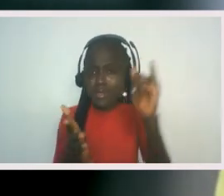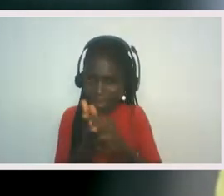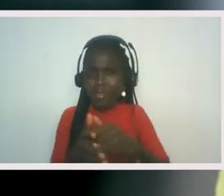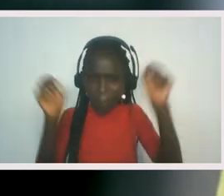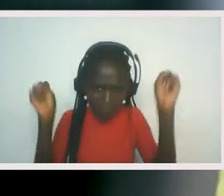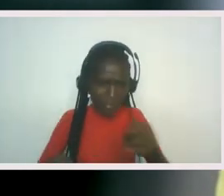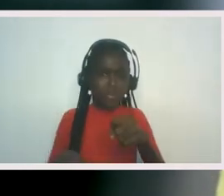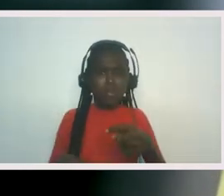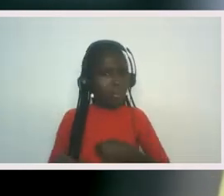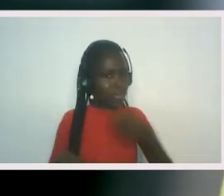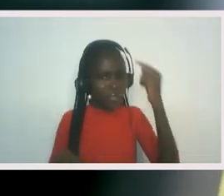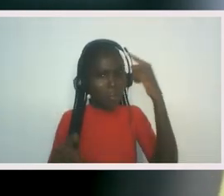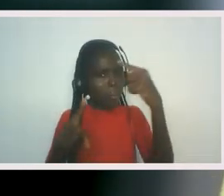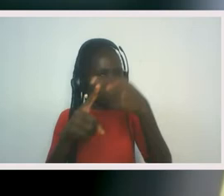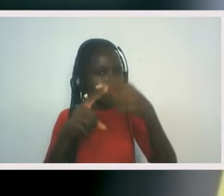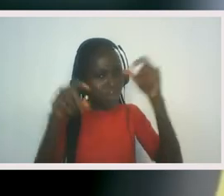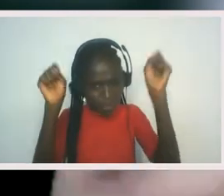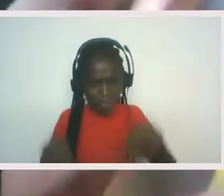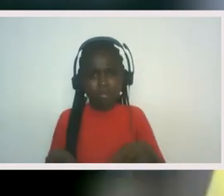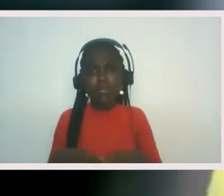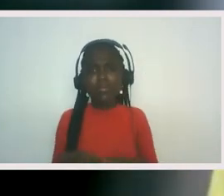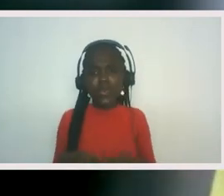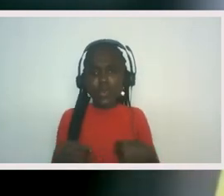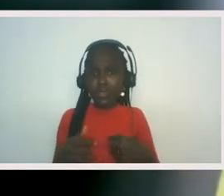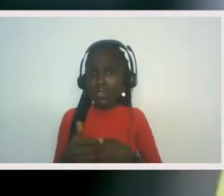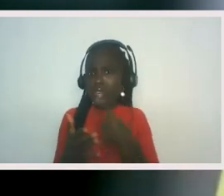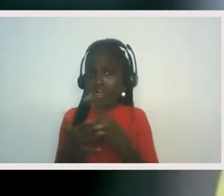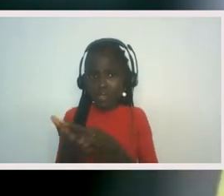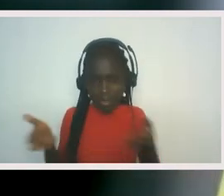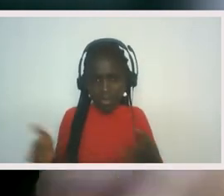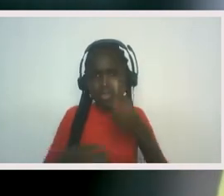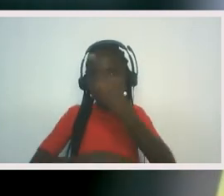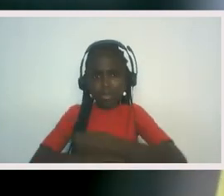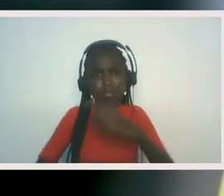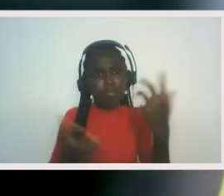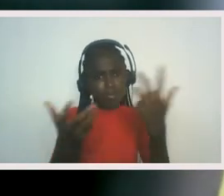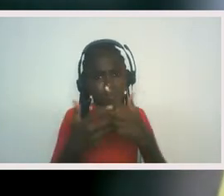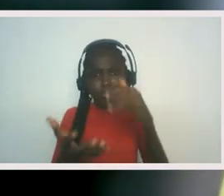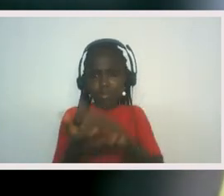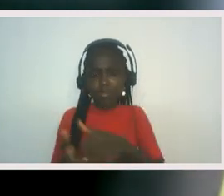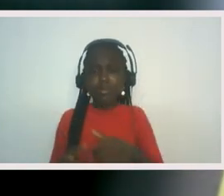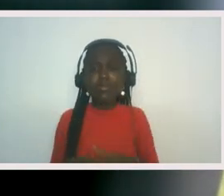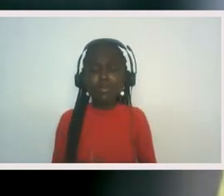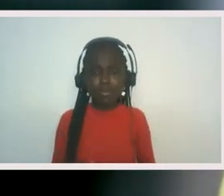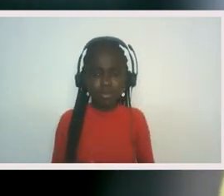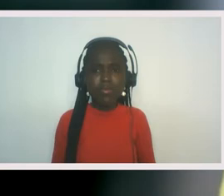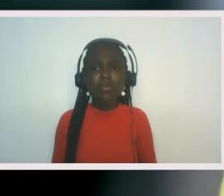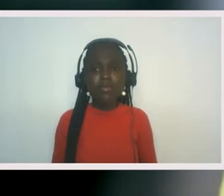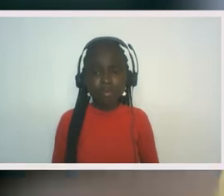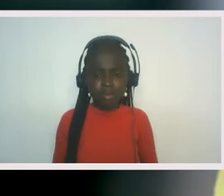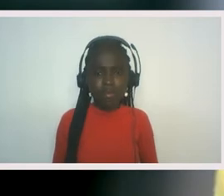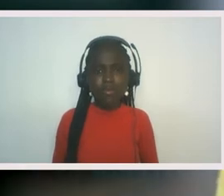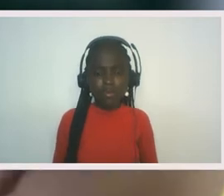optimistic. And I begin, I think that the kinds of conversations we're having here today and other kinds of dialogue begin to